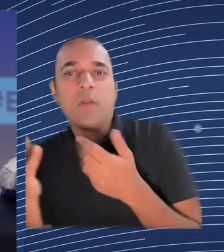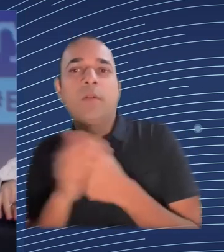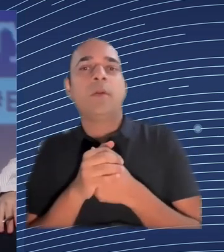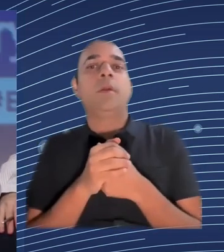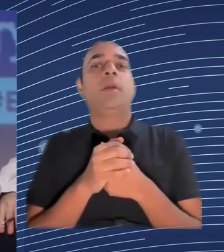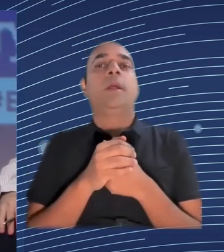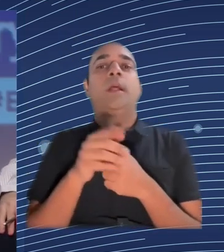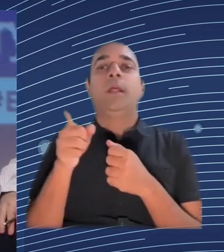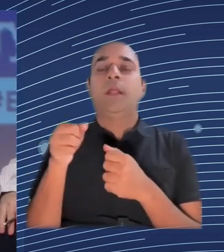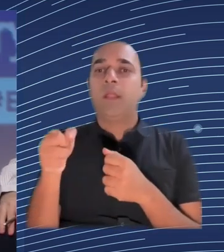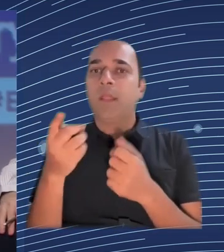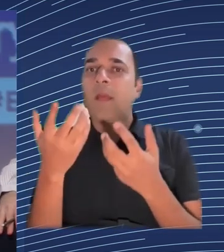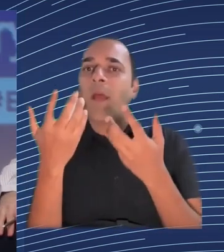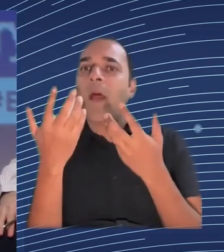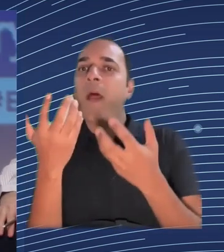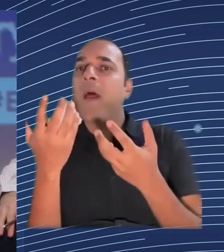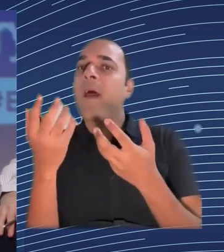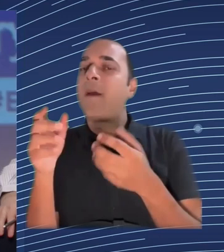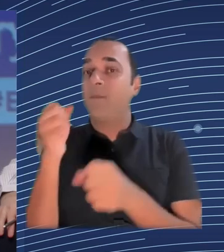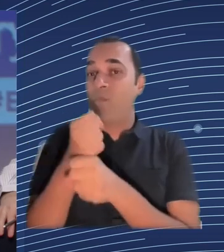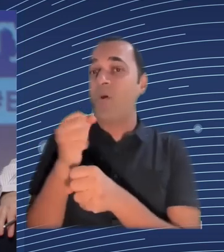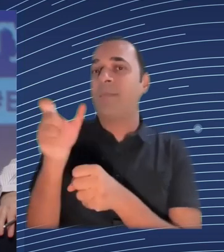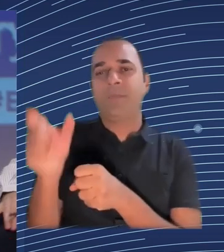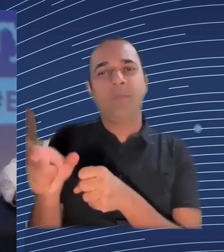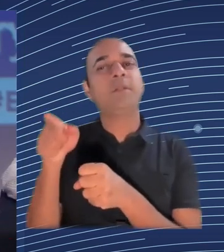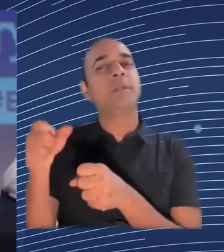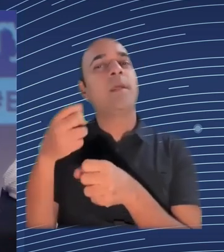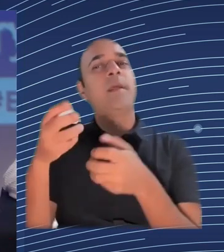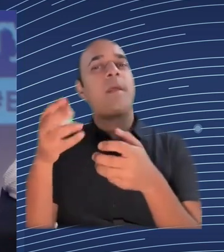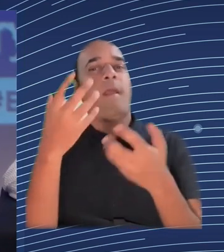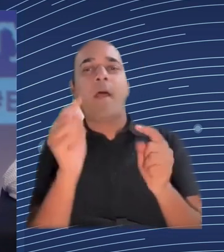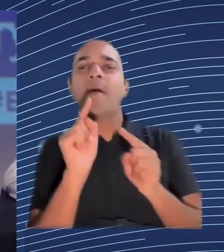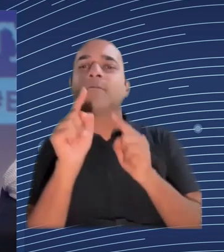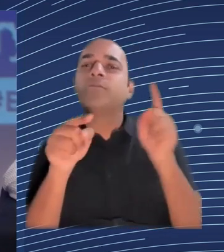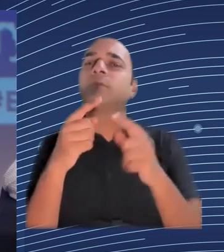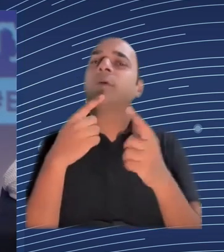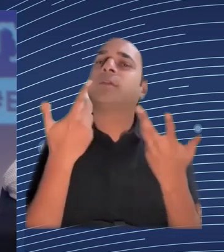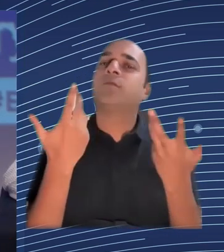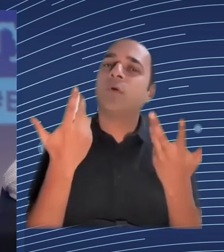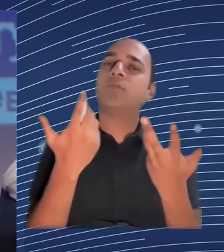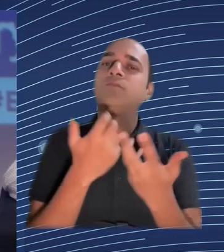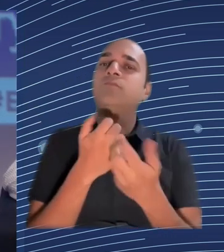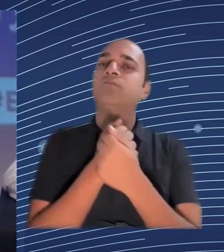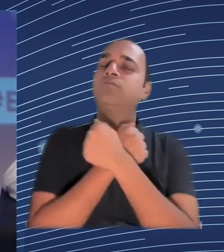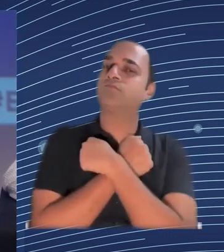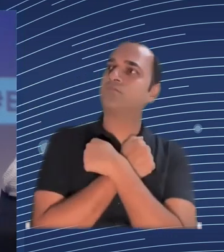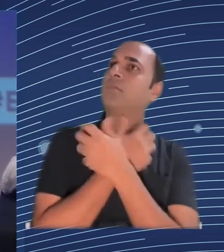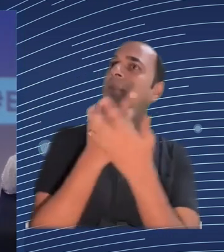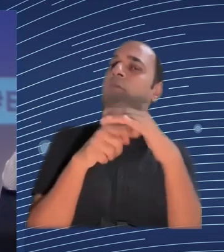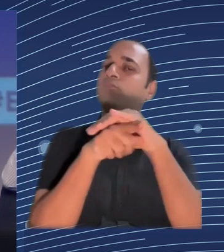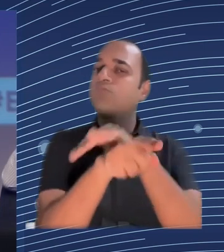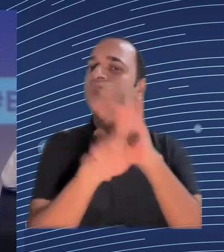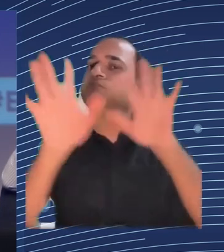and the application process is another key point and I shouldn't